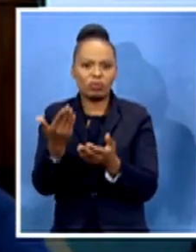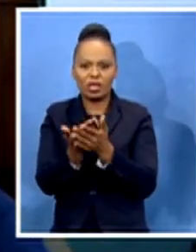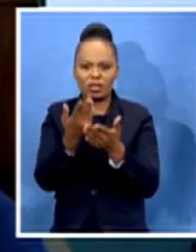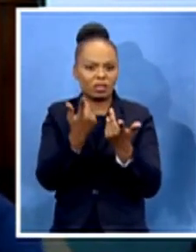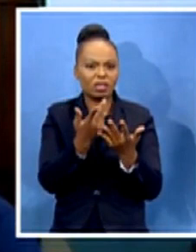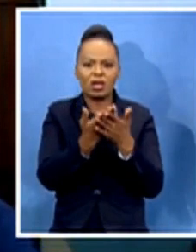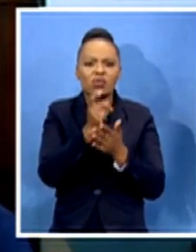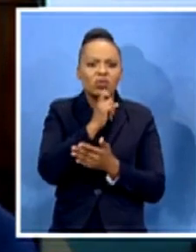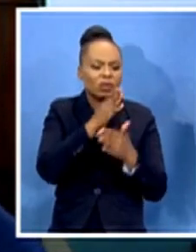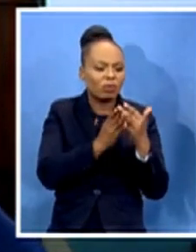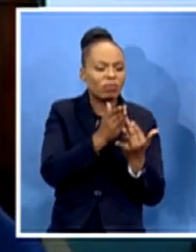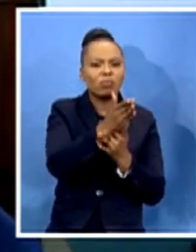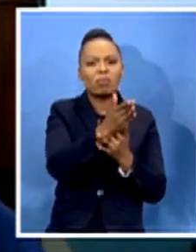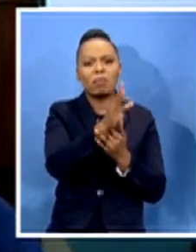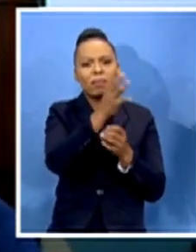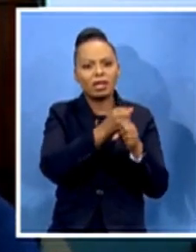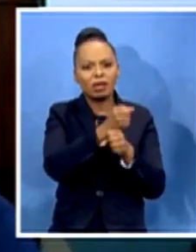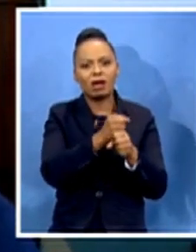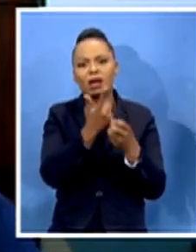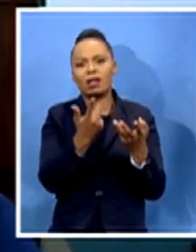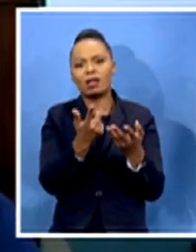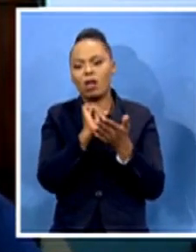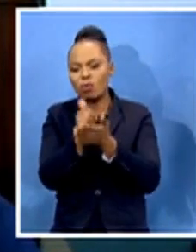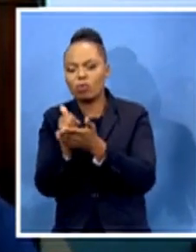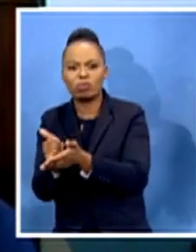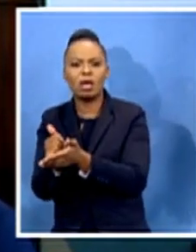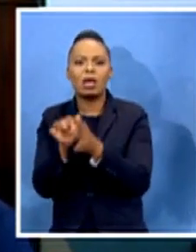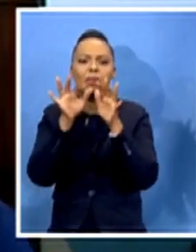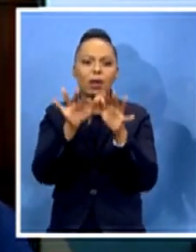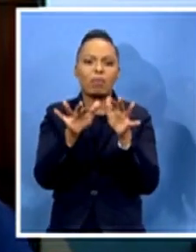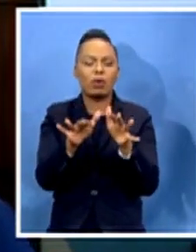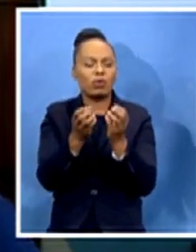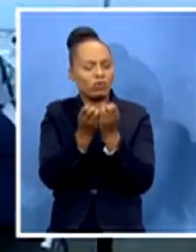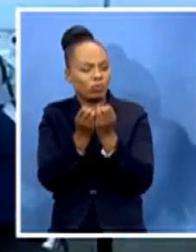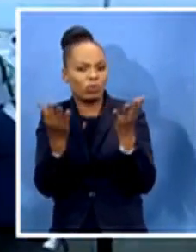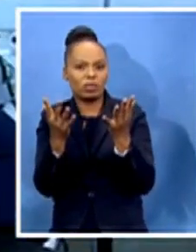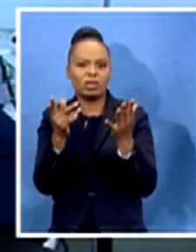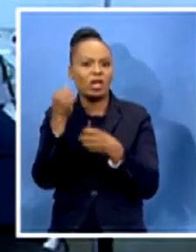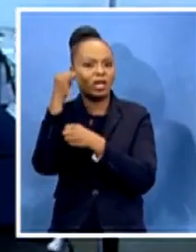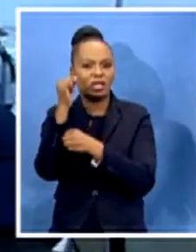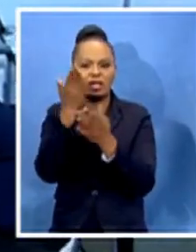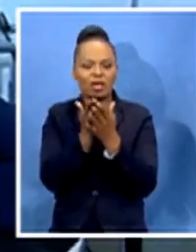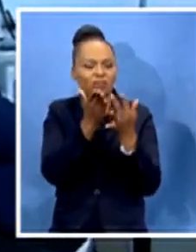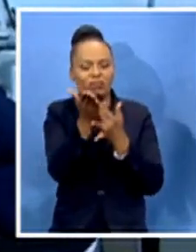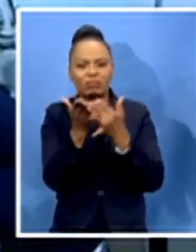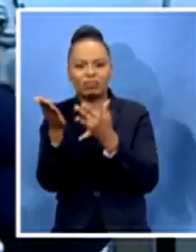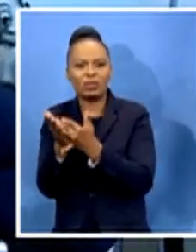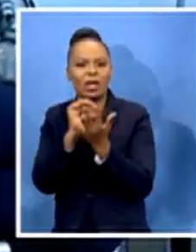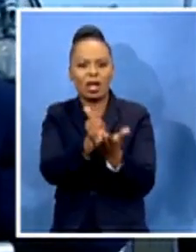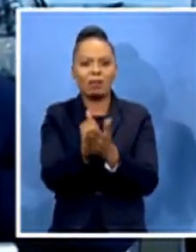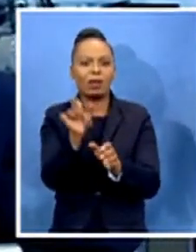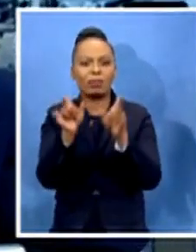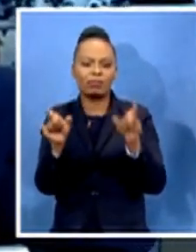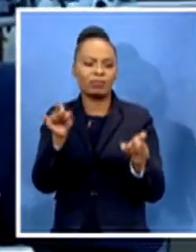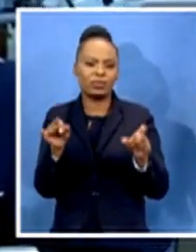people in ways you wouldn't think engineering would help people and touch them personally. The group says identifying areas